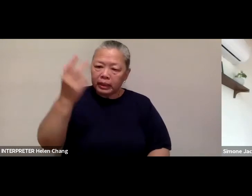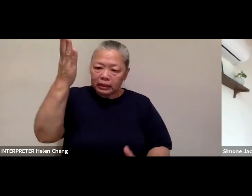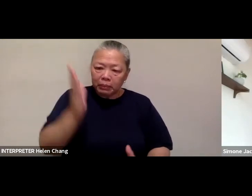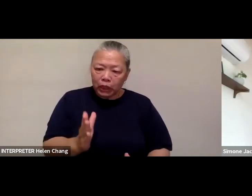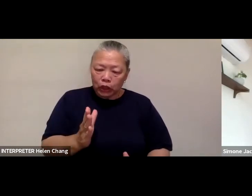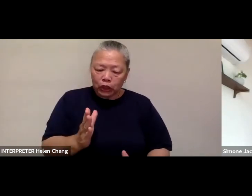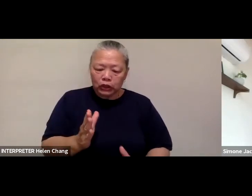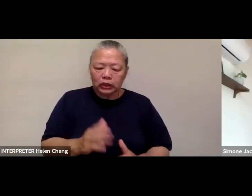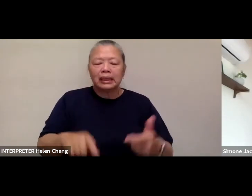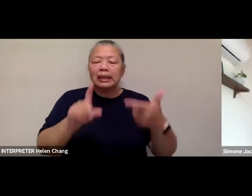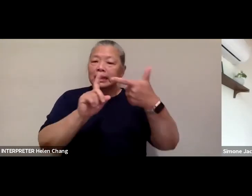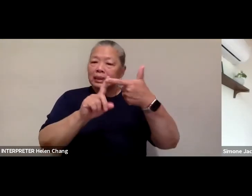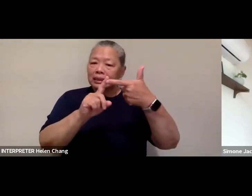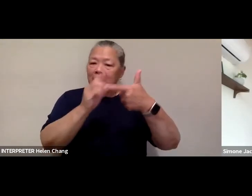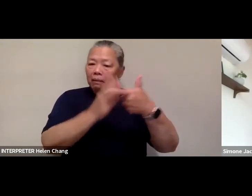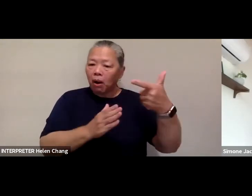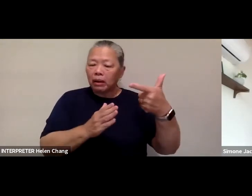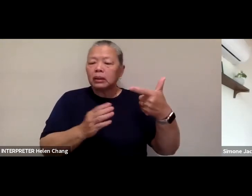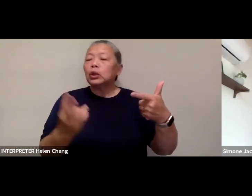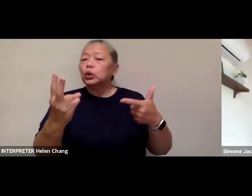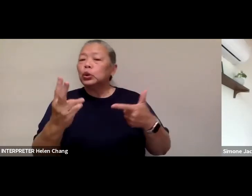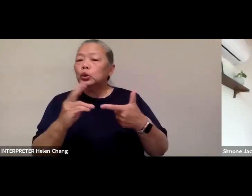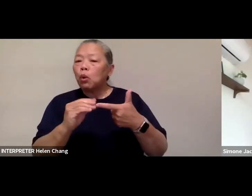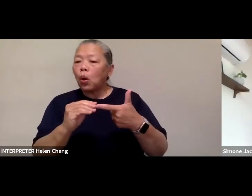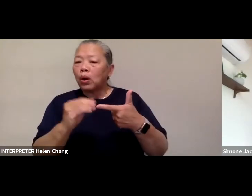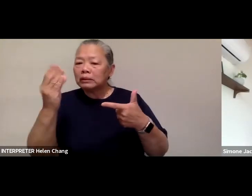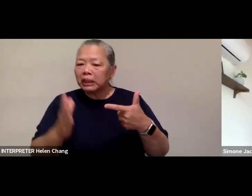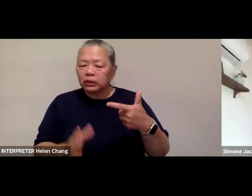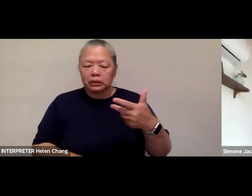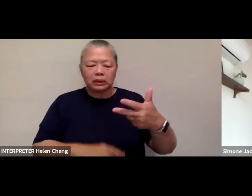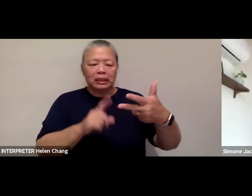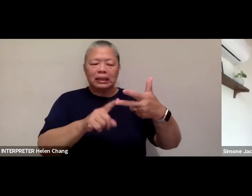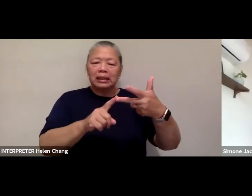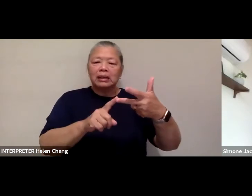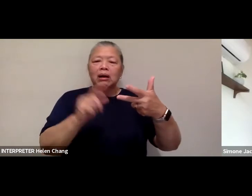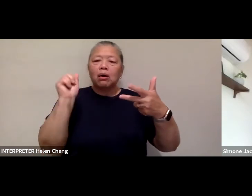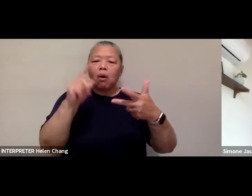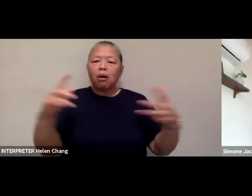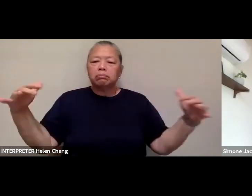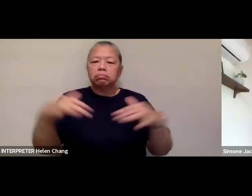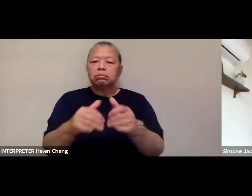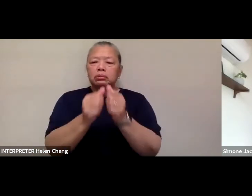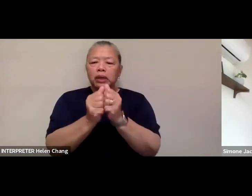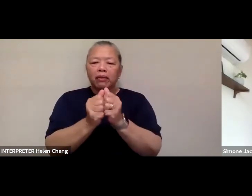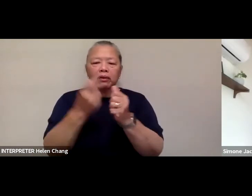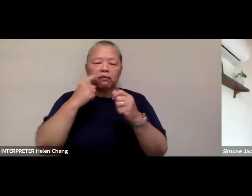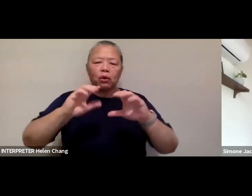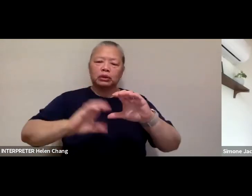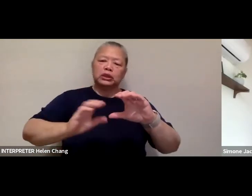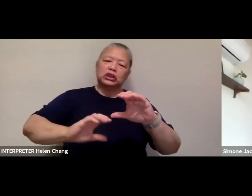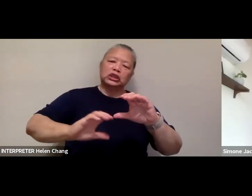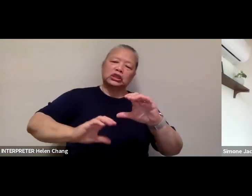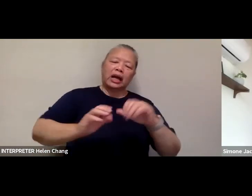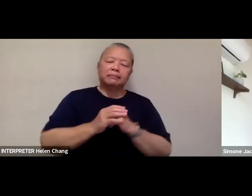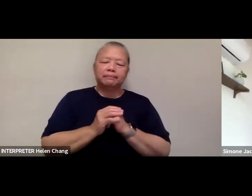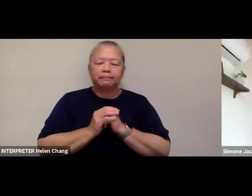Simone the second part, another two. Simone then at the end, we'll all come back together to chat again. Simone You may